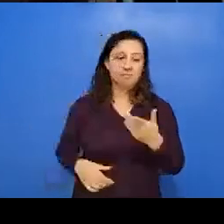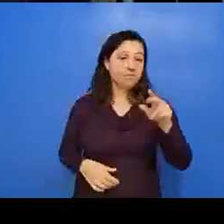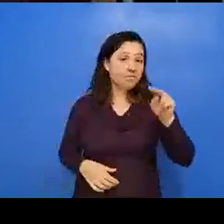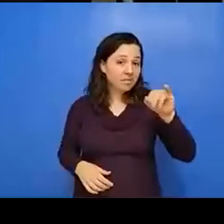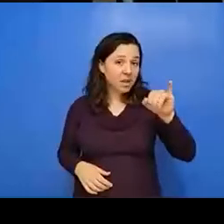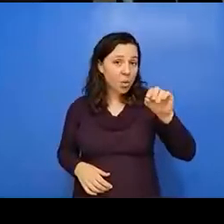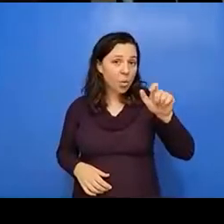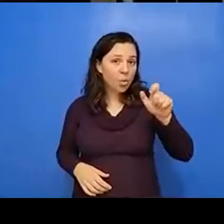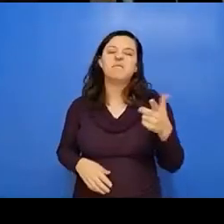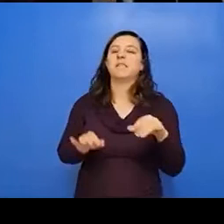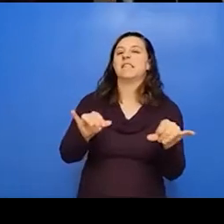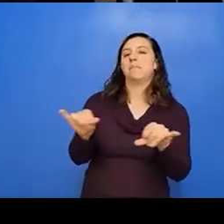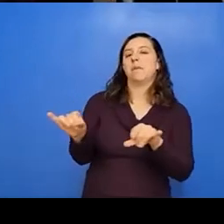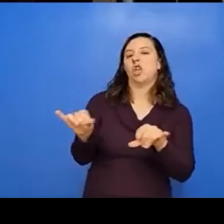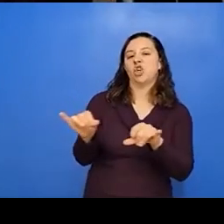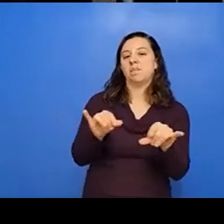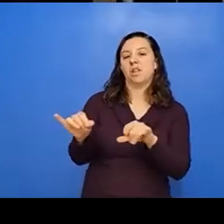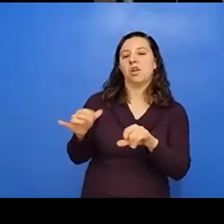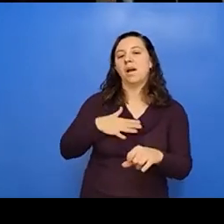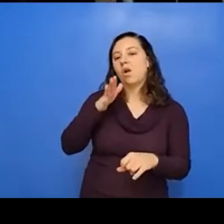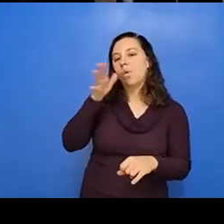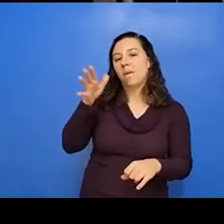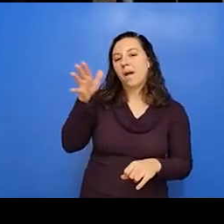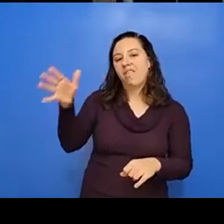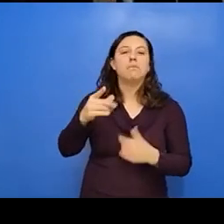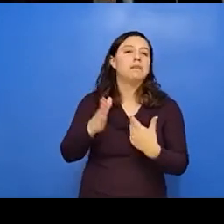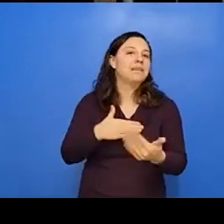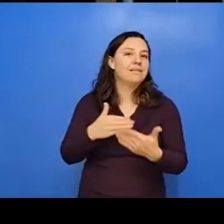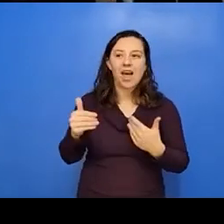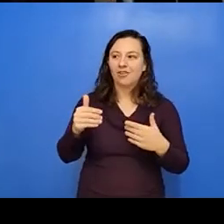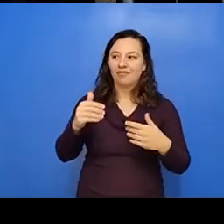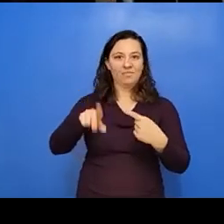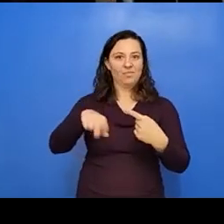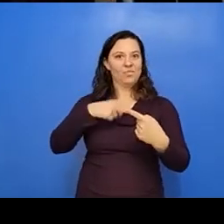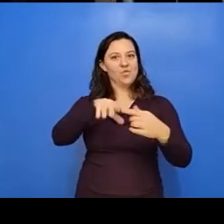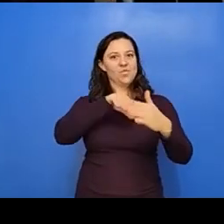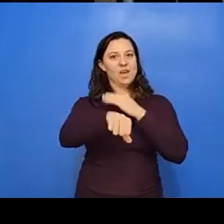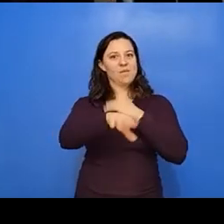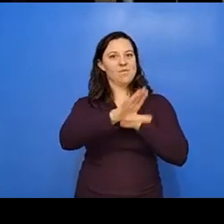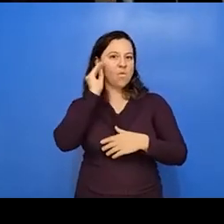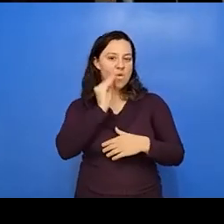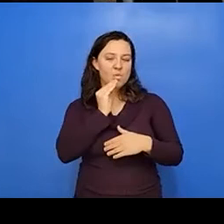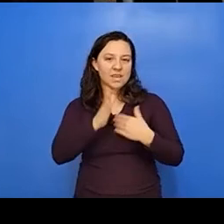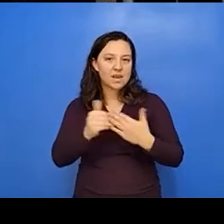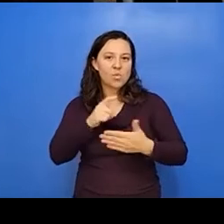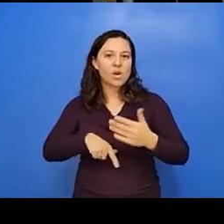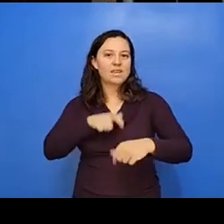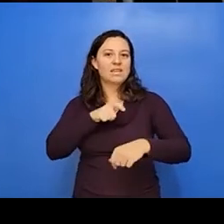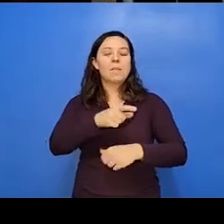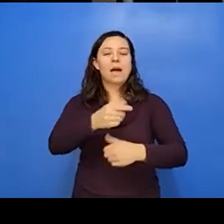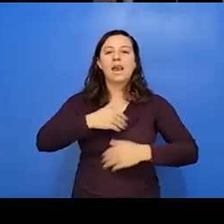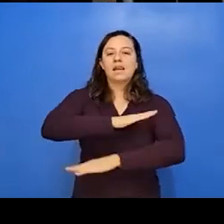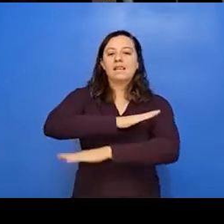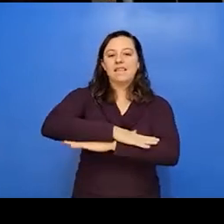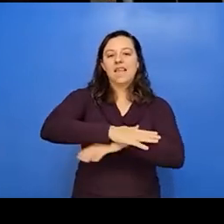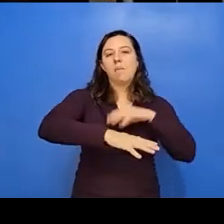Very similar. my grandmother, no matter what time of day you came into her home, she always had a table full of plenty of